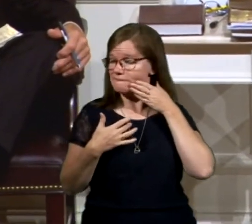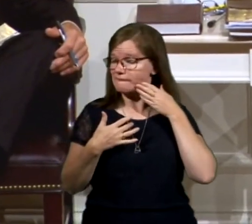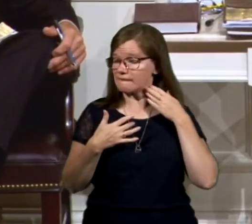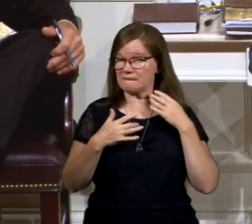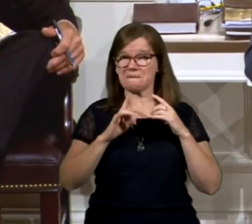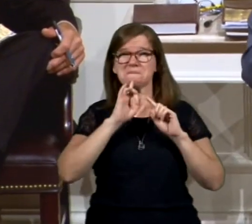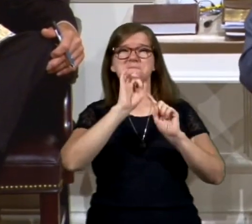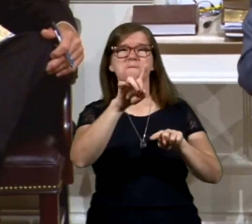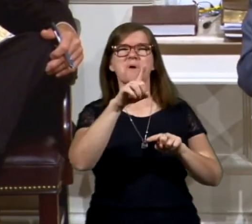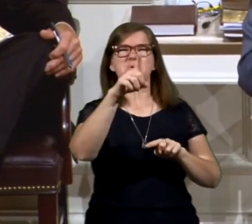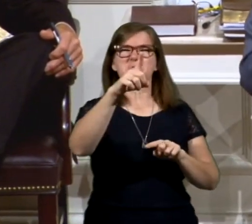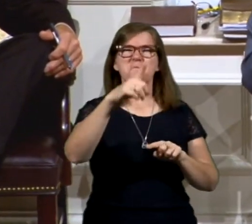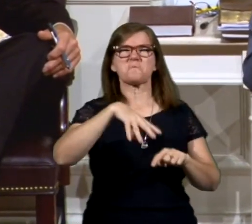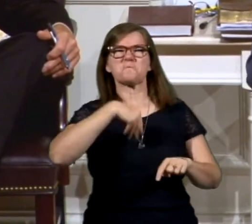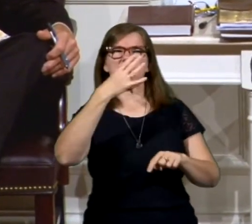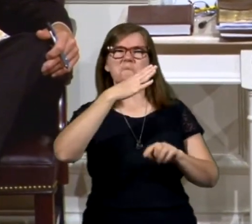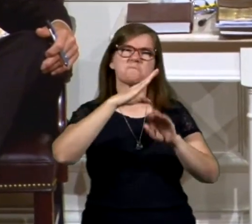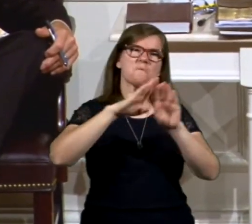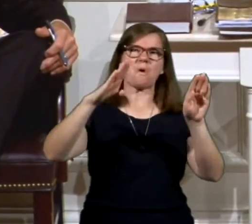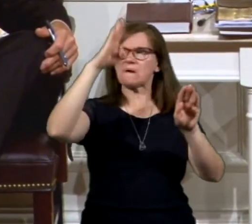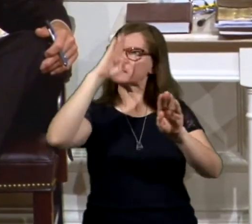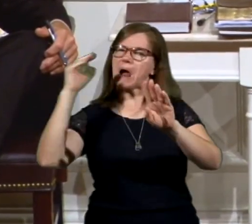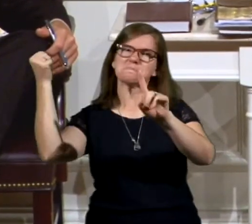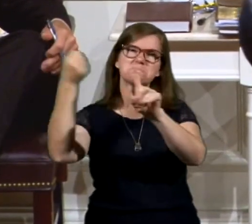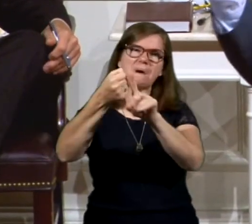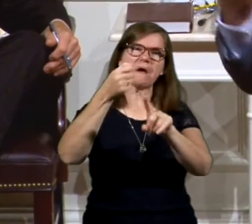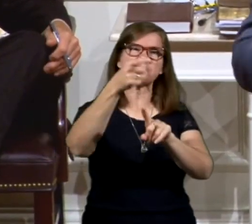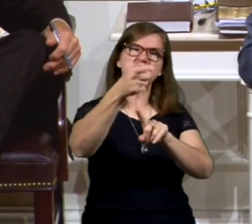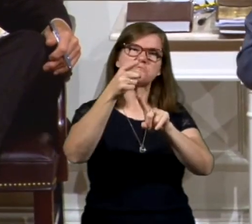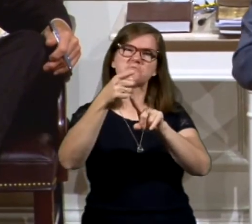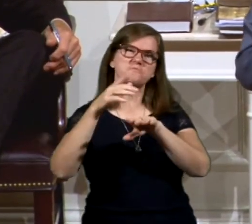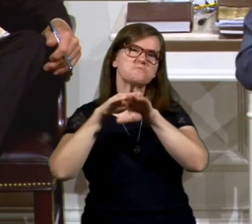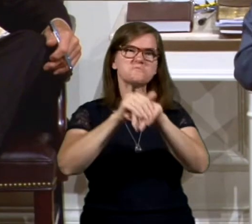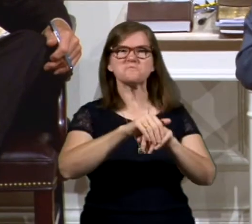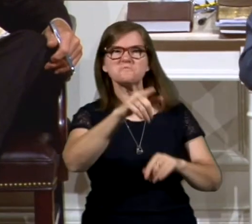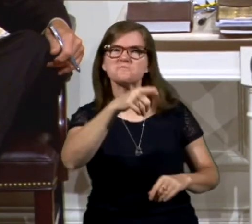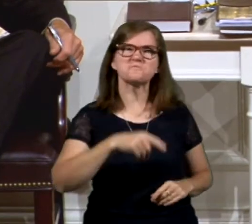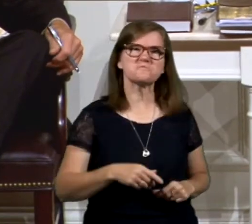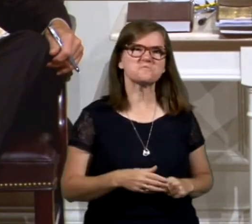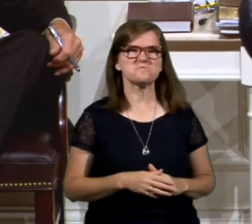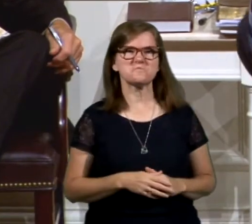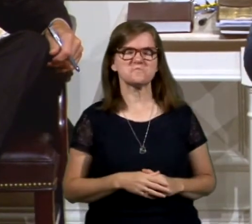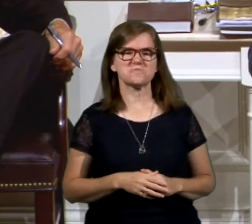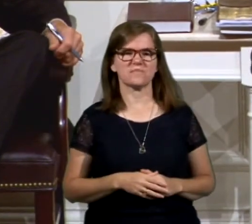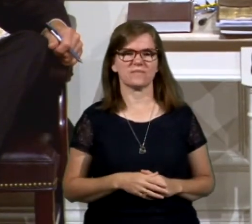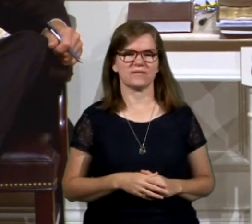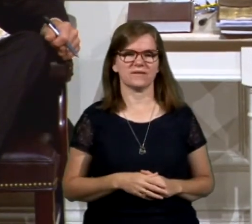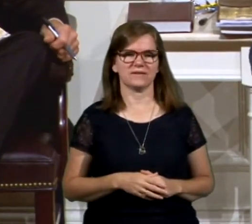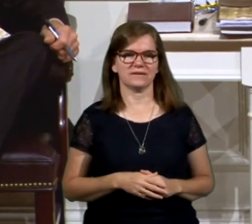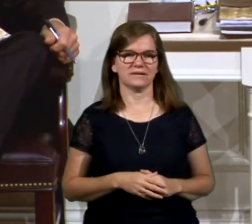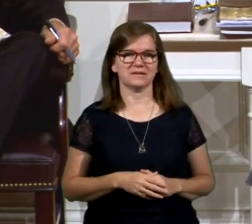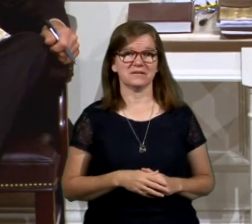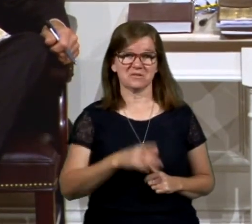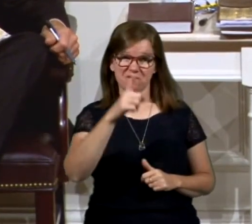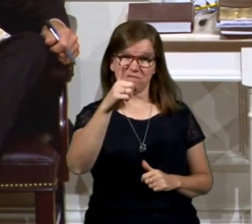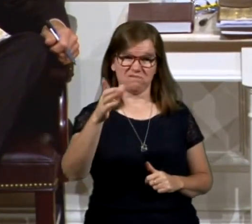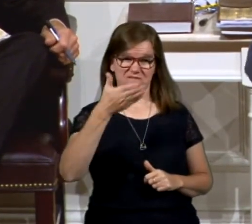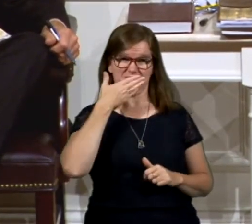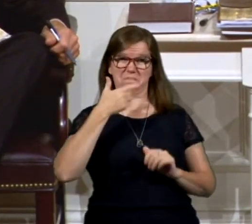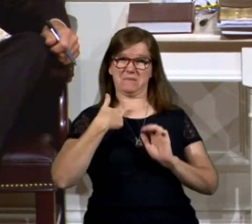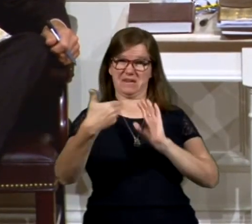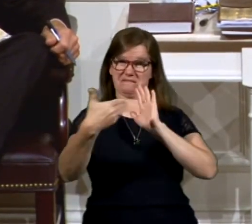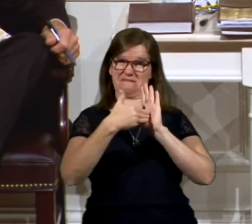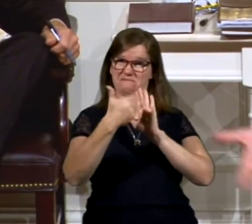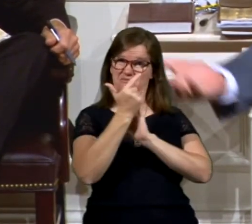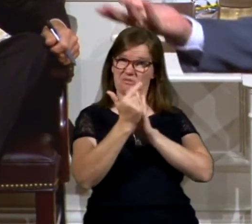smites you, whited wall, you sepulcher you, you hypocrite. Hit me against the law